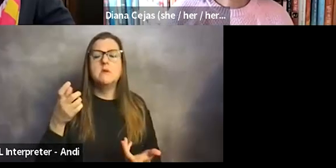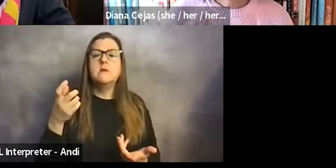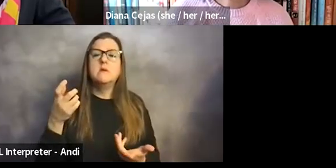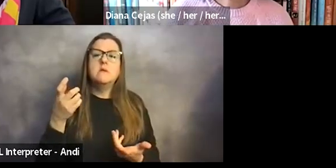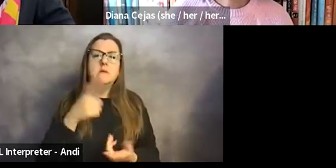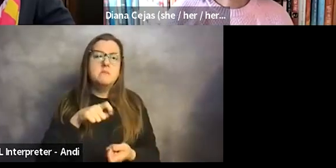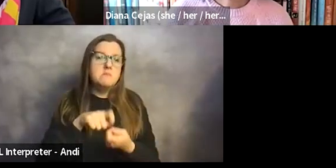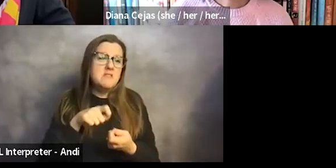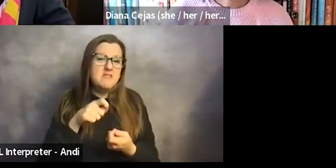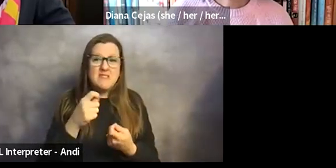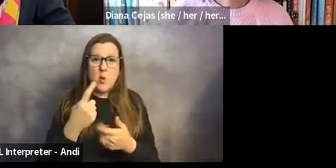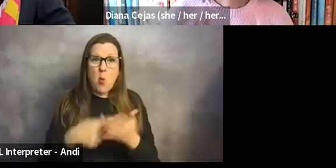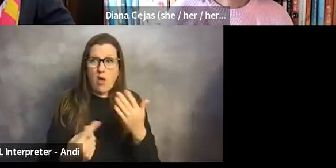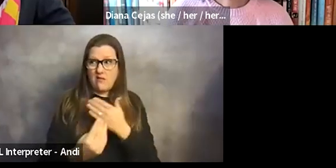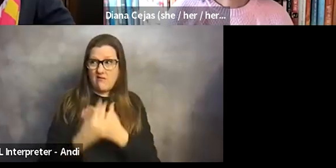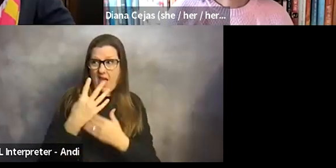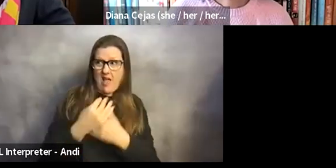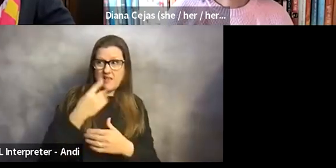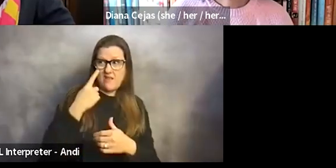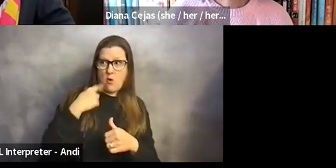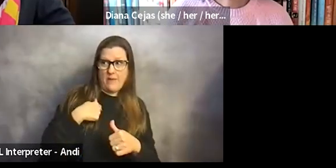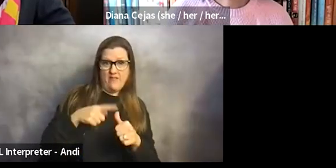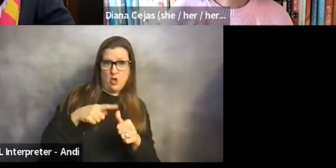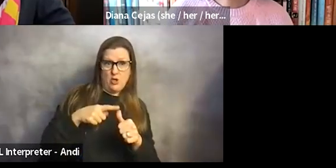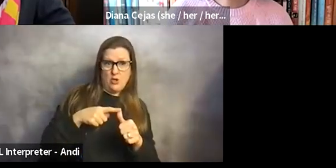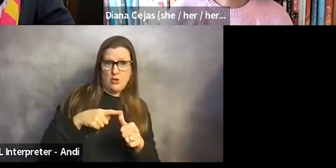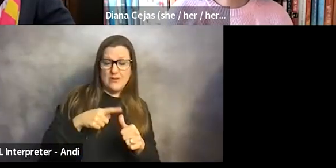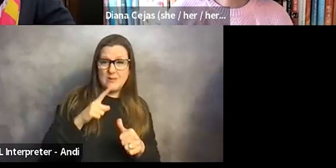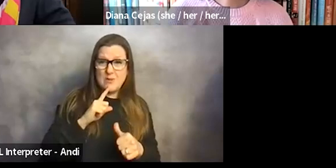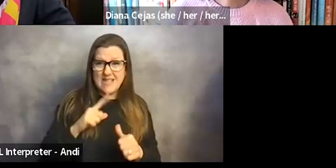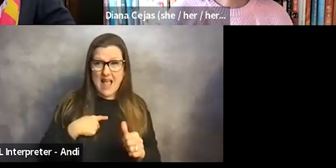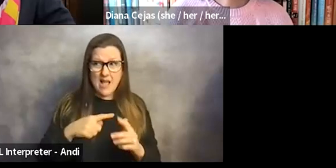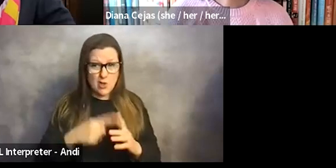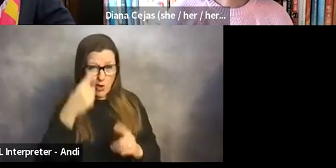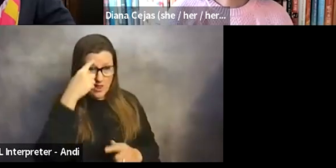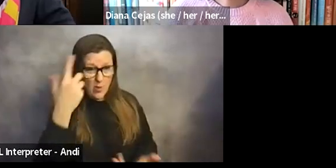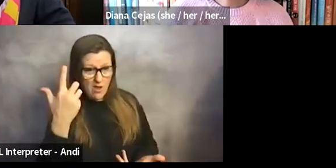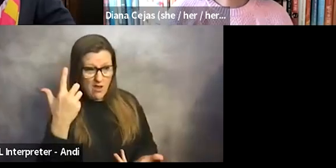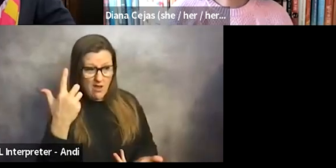know,